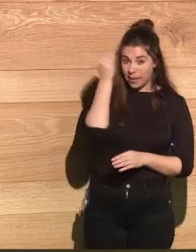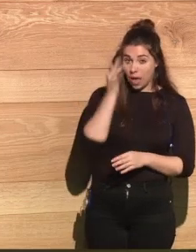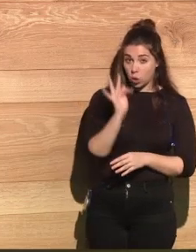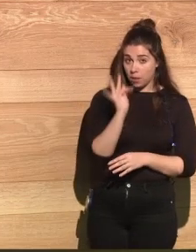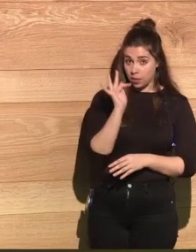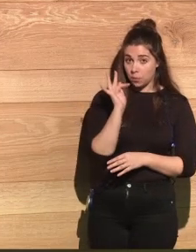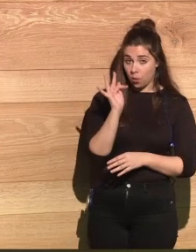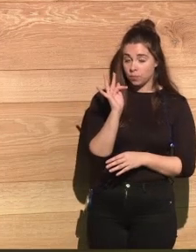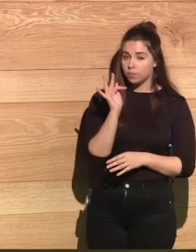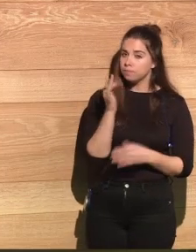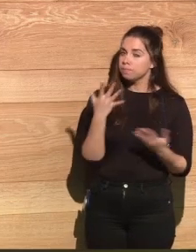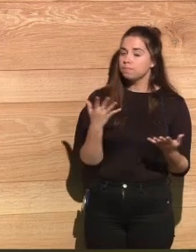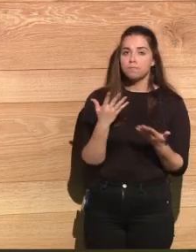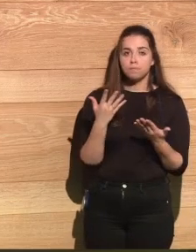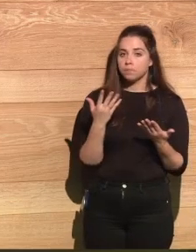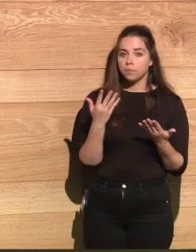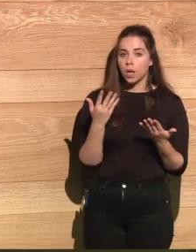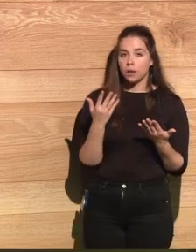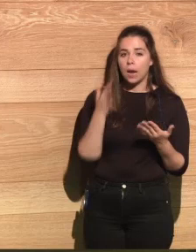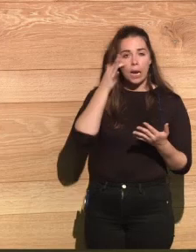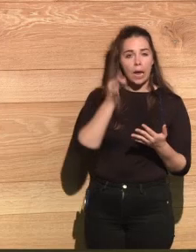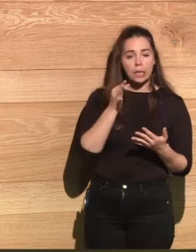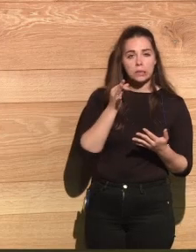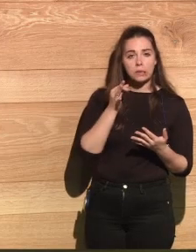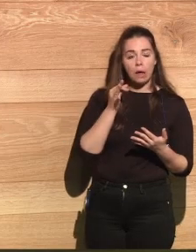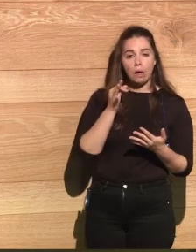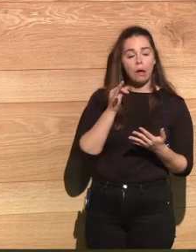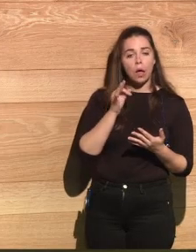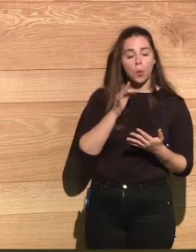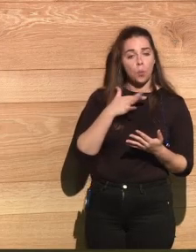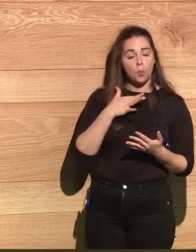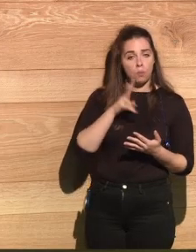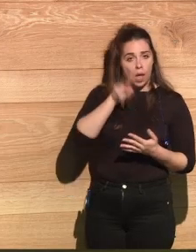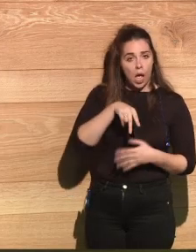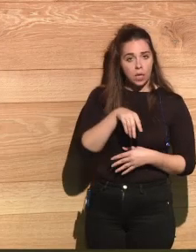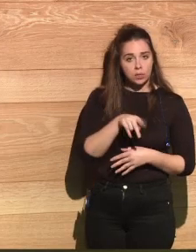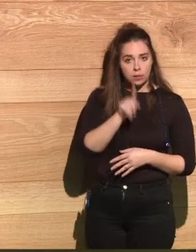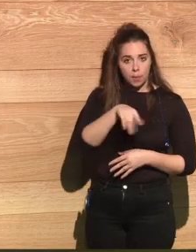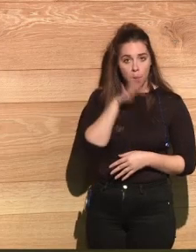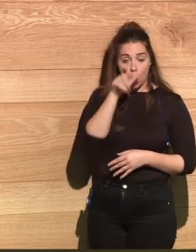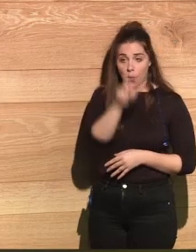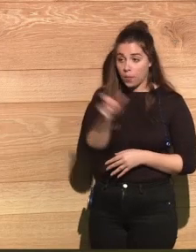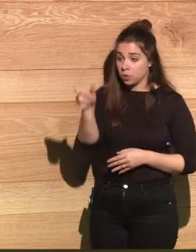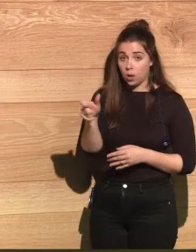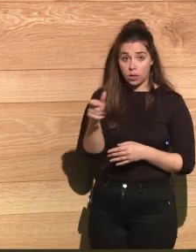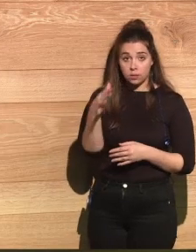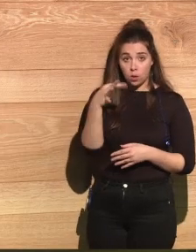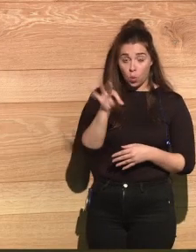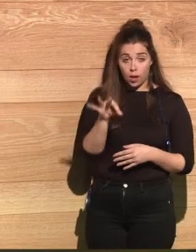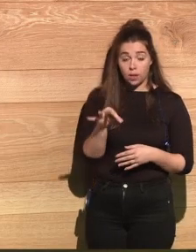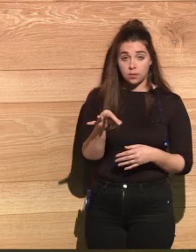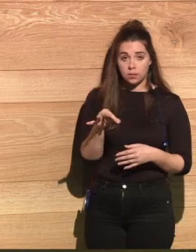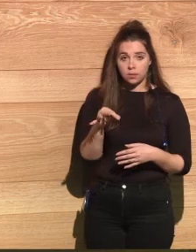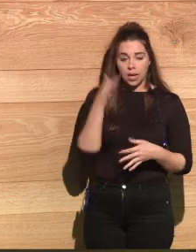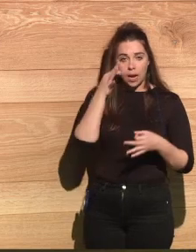optimism doesn't mean you're not realistic because the only people,